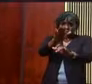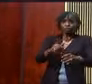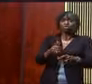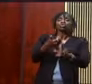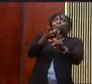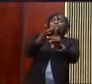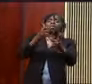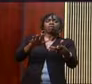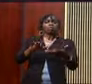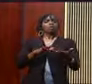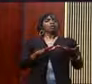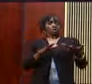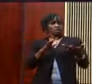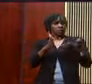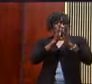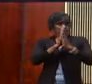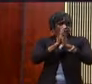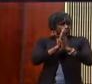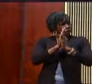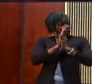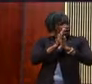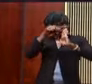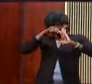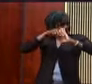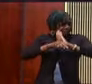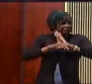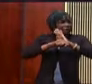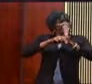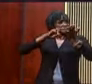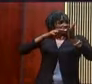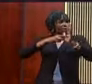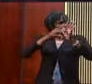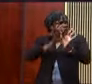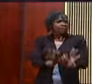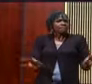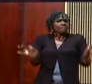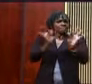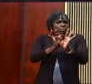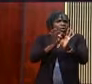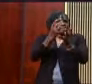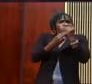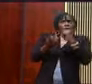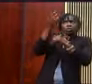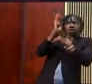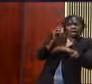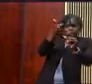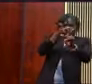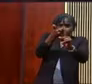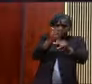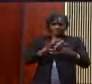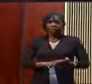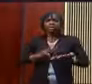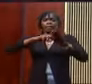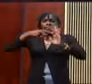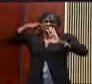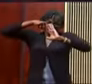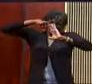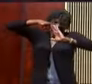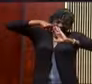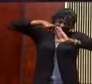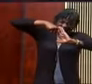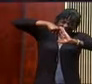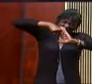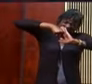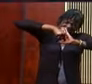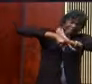mean everything to you. And that's what I'm trying to say when you pray out of a deep sense of need where the prayer means